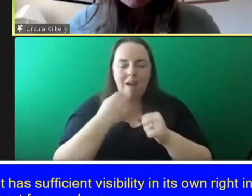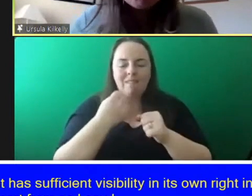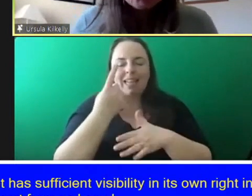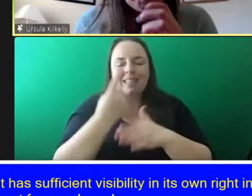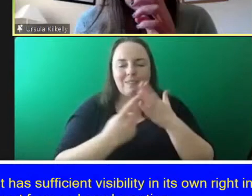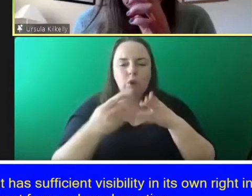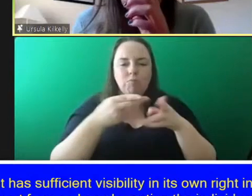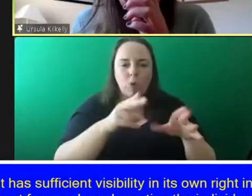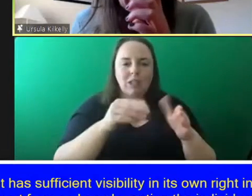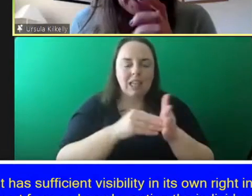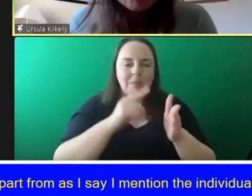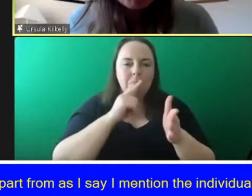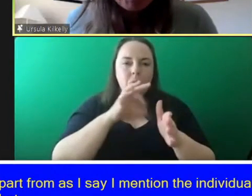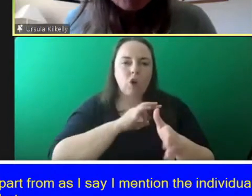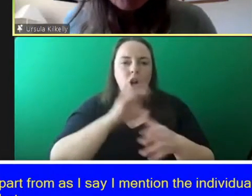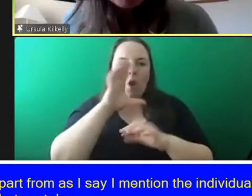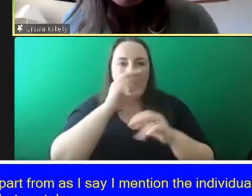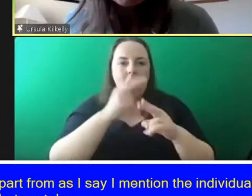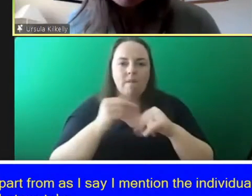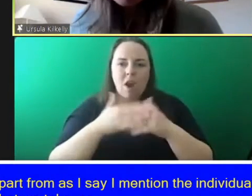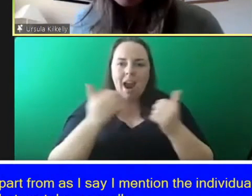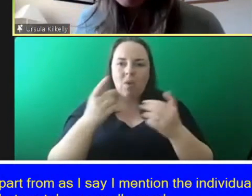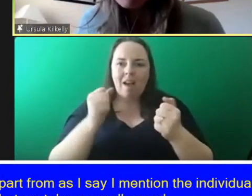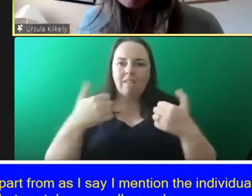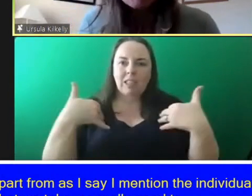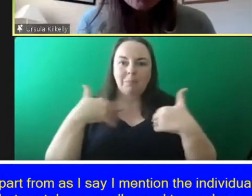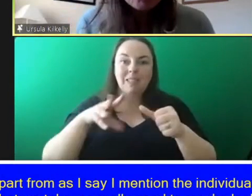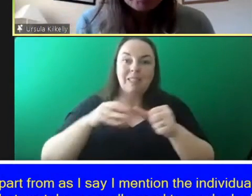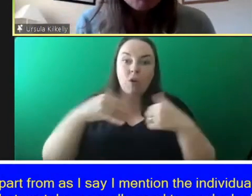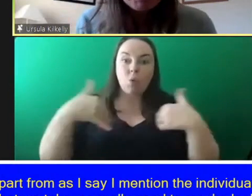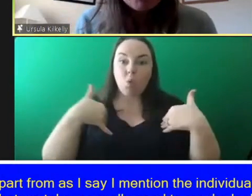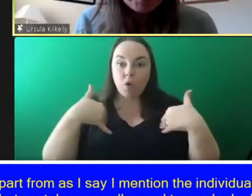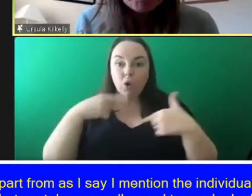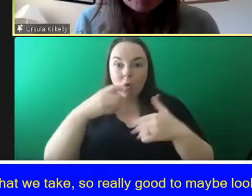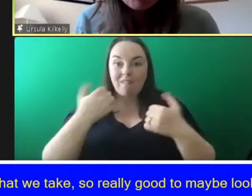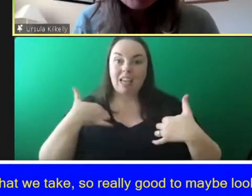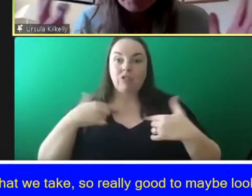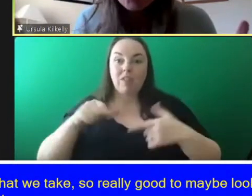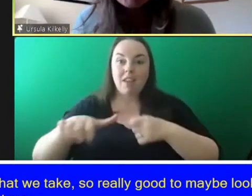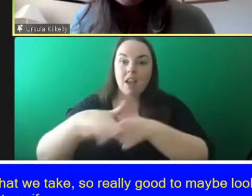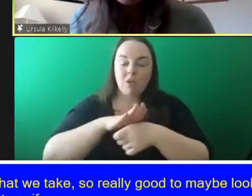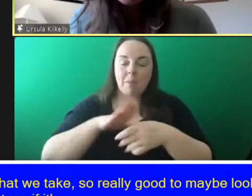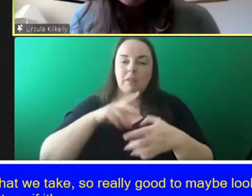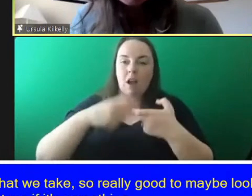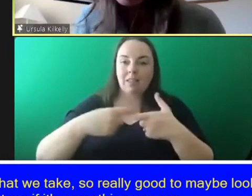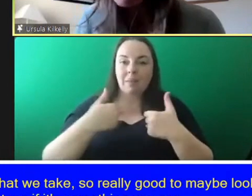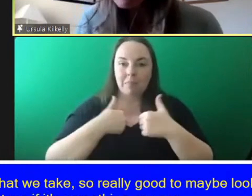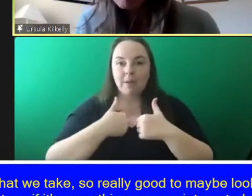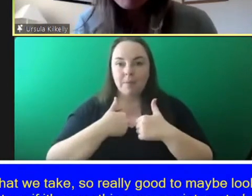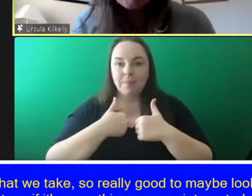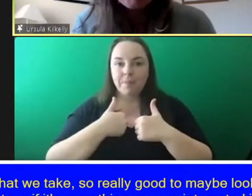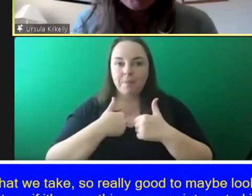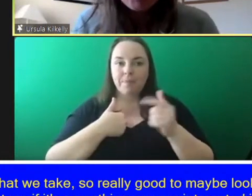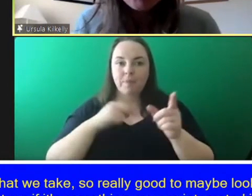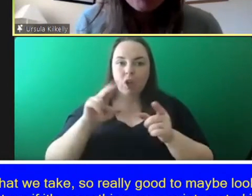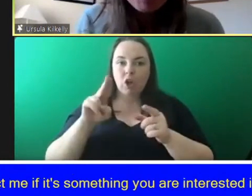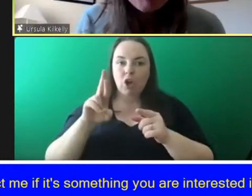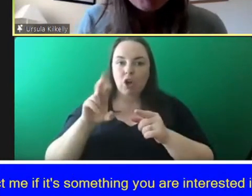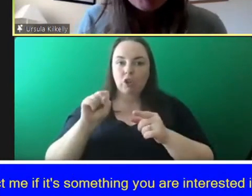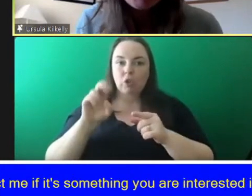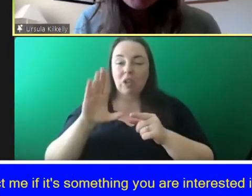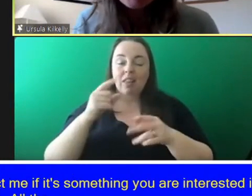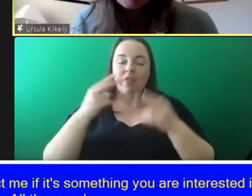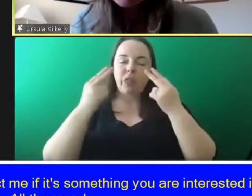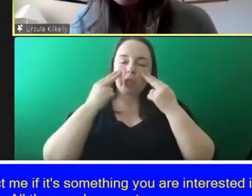really good to maybe look out for that and contact me if it's something you're interested in being involved in the all the usual usual suspects will be involved anyway